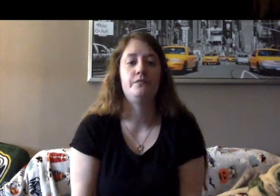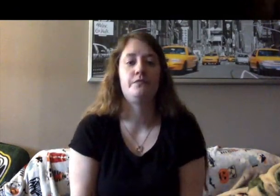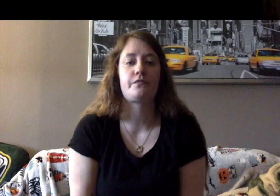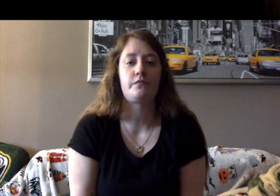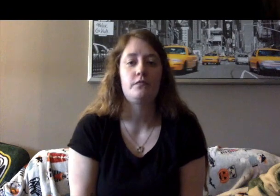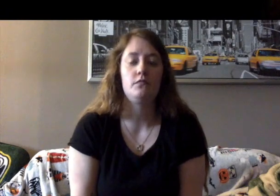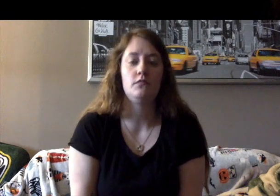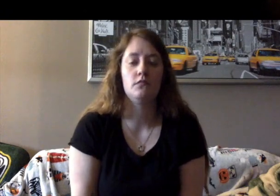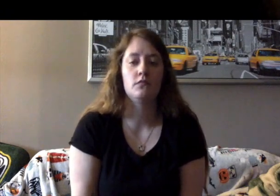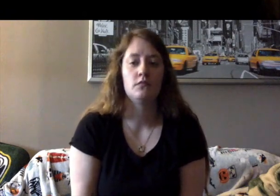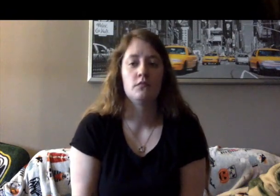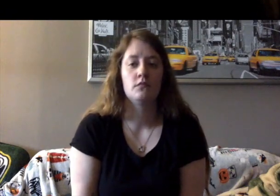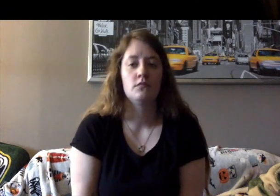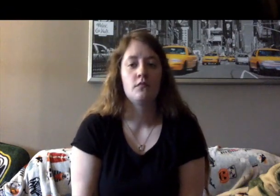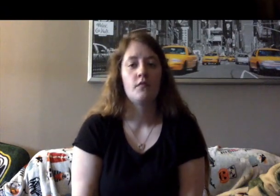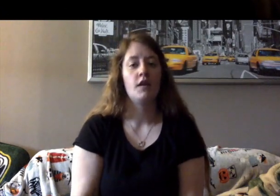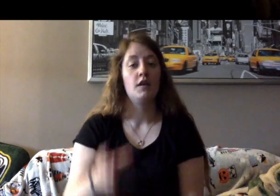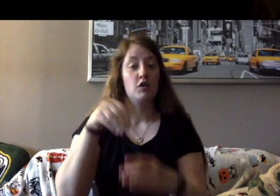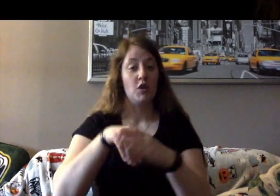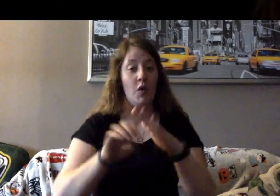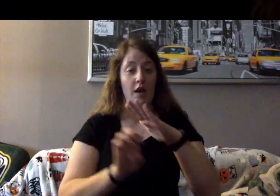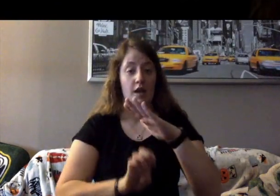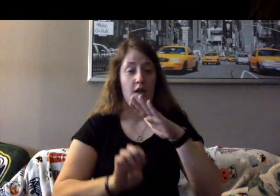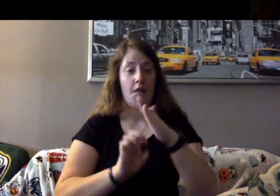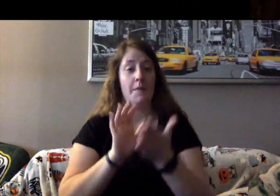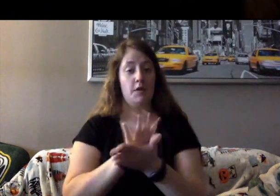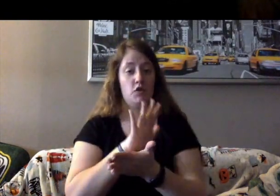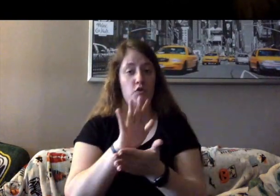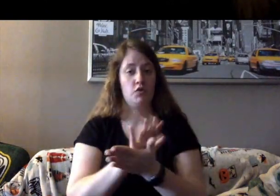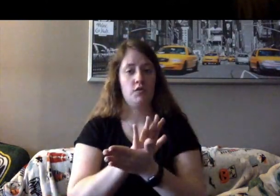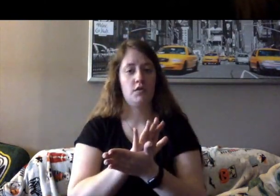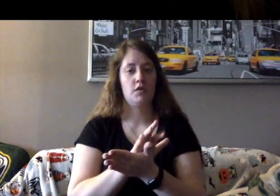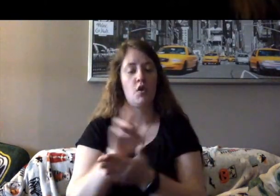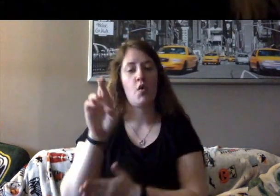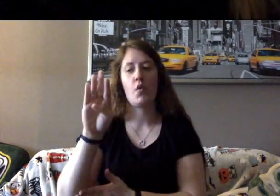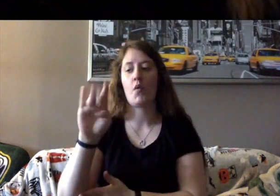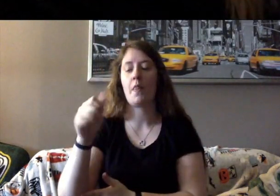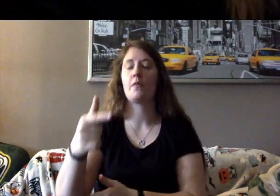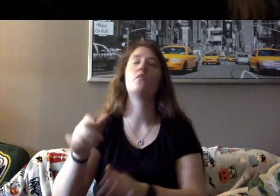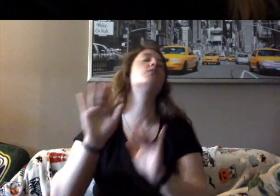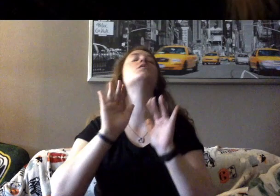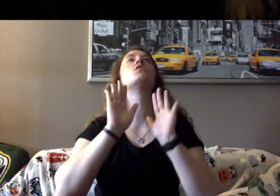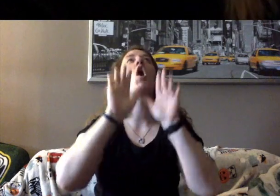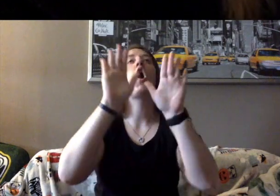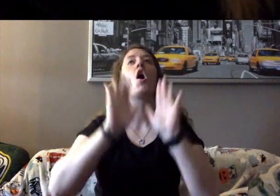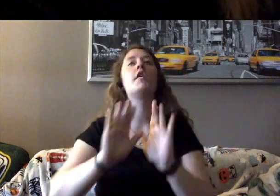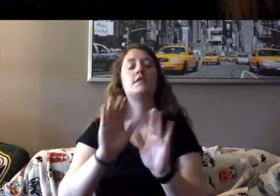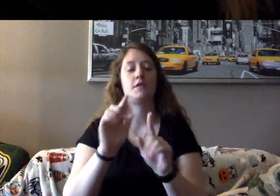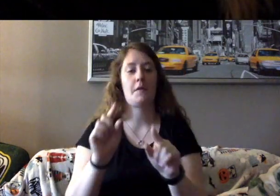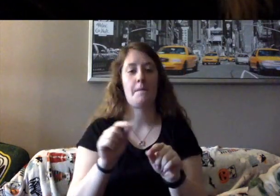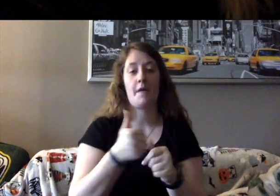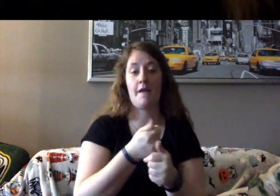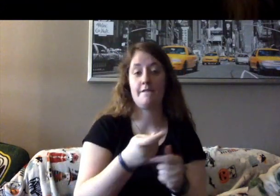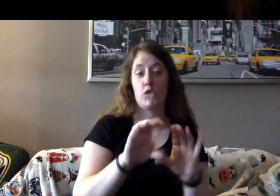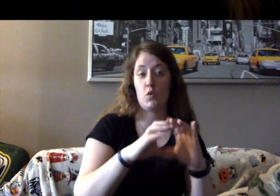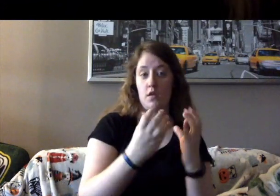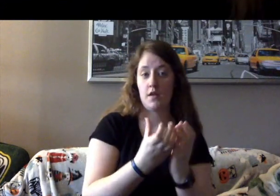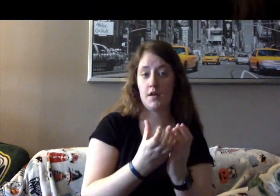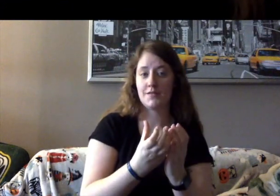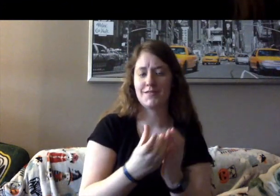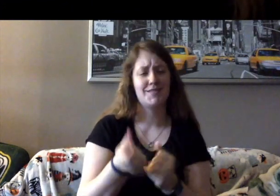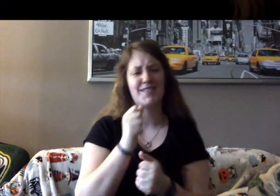In elementary school, Ruth was excellent at some classes and less excellent in others.